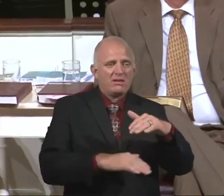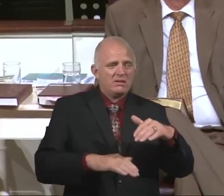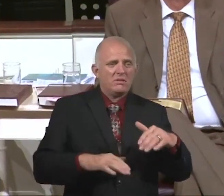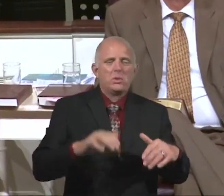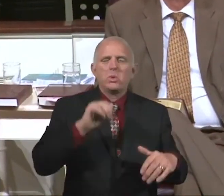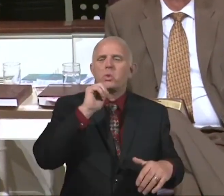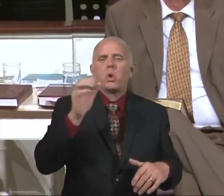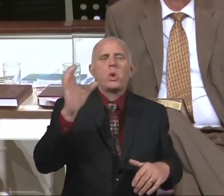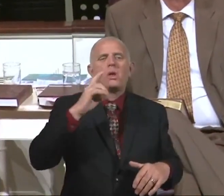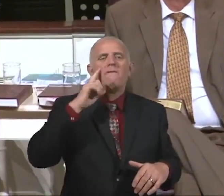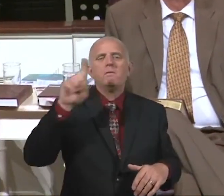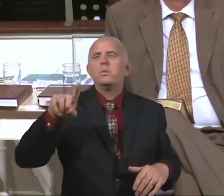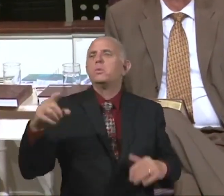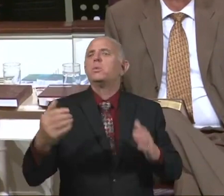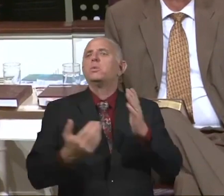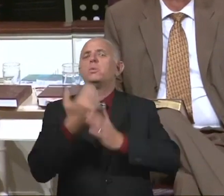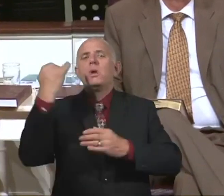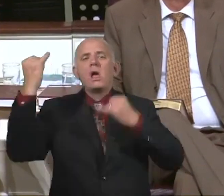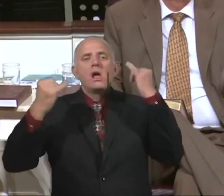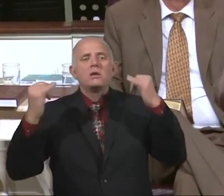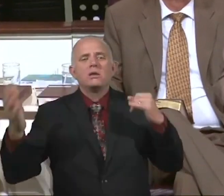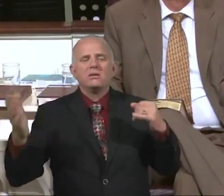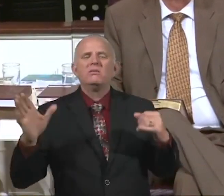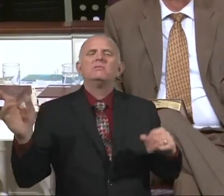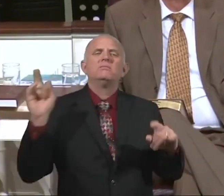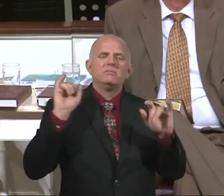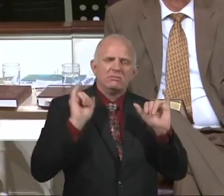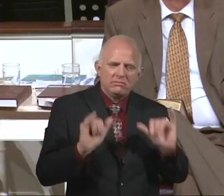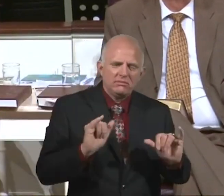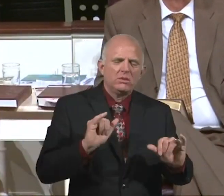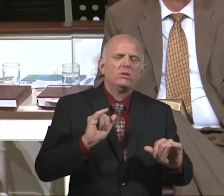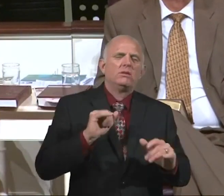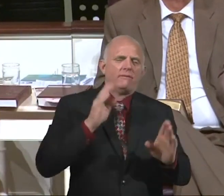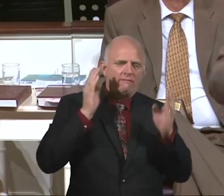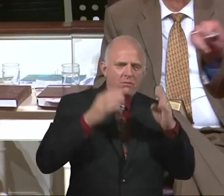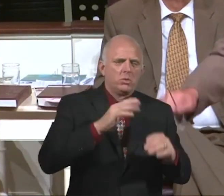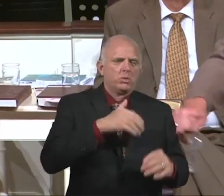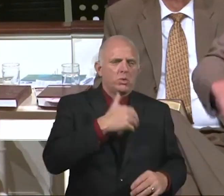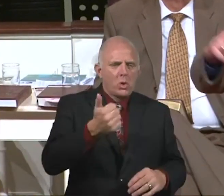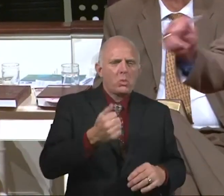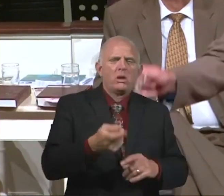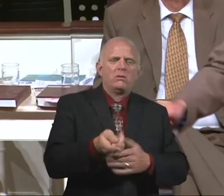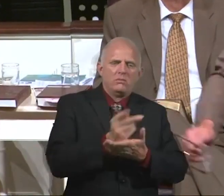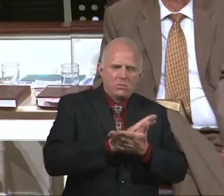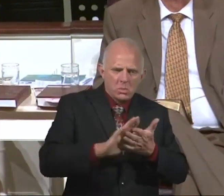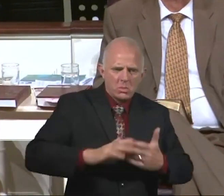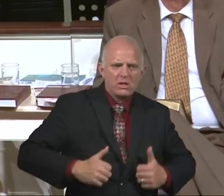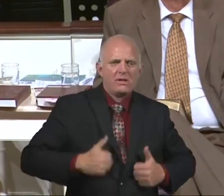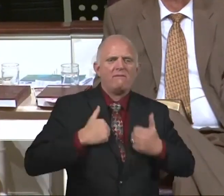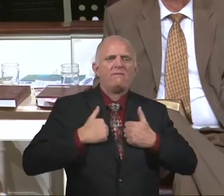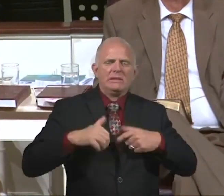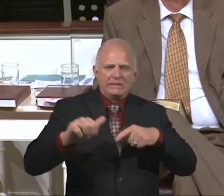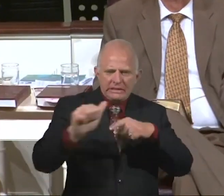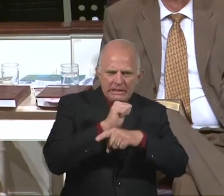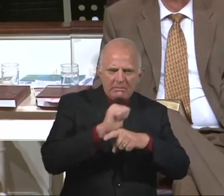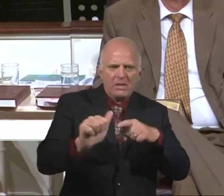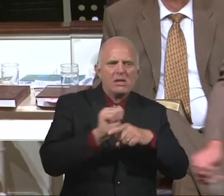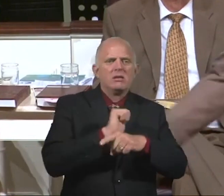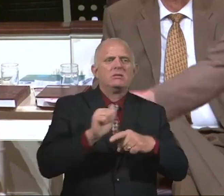faithful soul winning, holy living, discipleship. Keep reaching one person after one person.